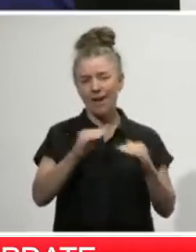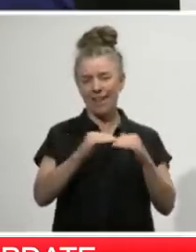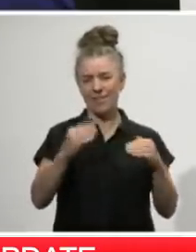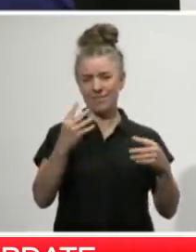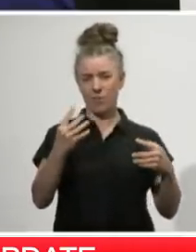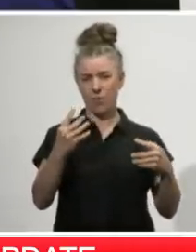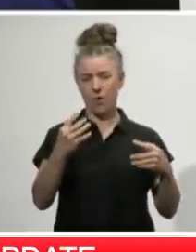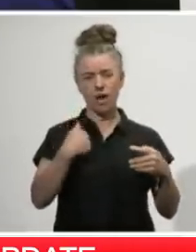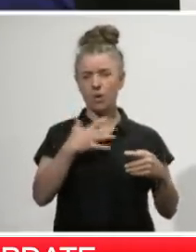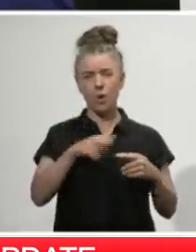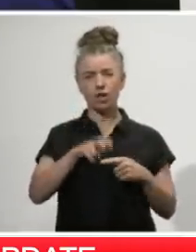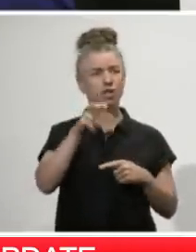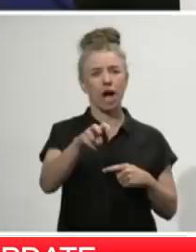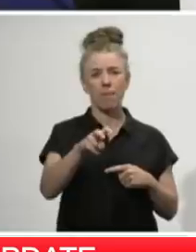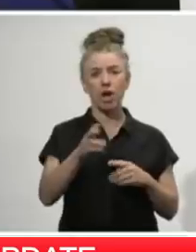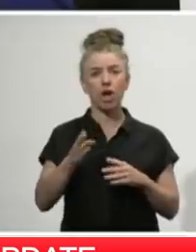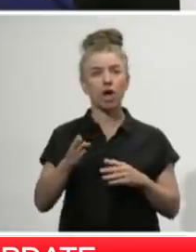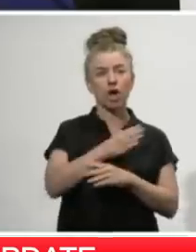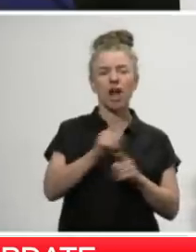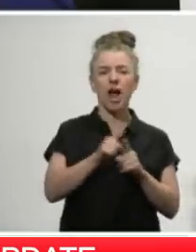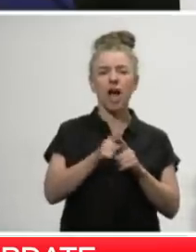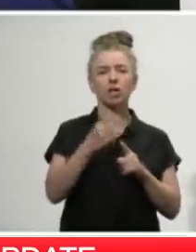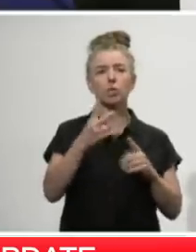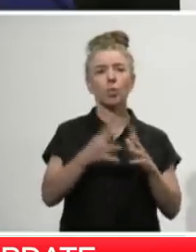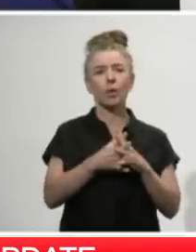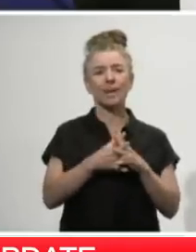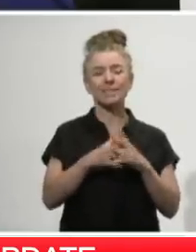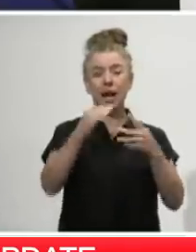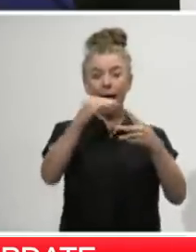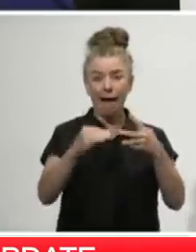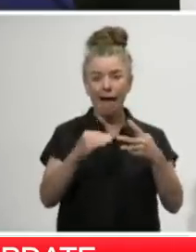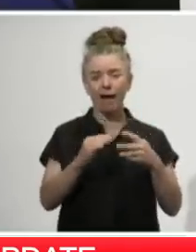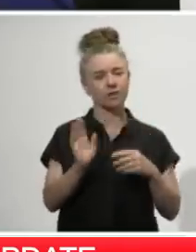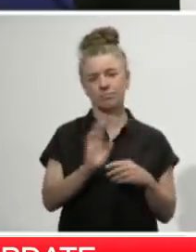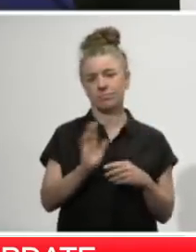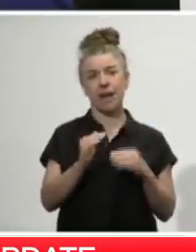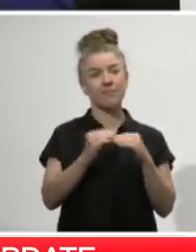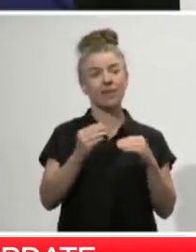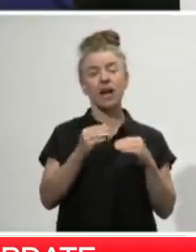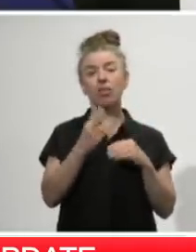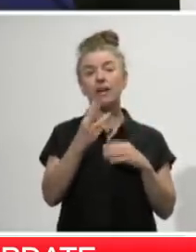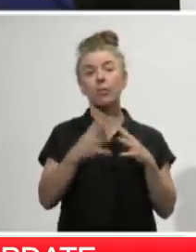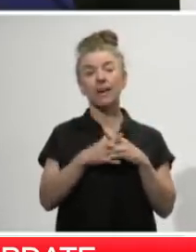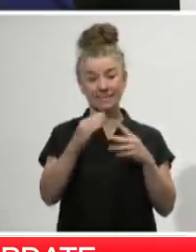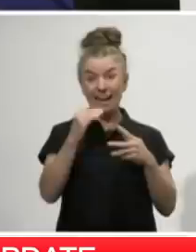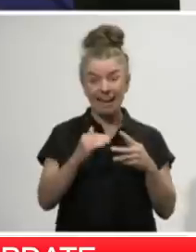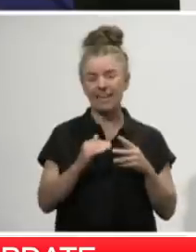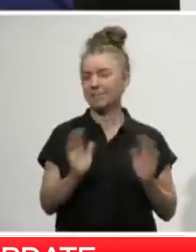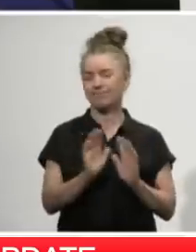plan to move from Level 4 early. I just wanted to be nice and clear on that as it was a question that was raised with me this morning.